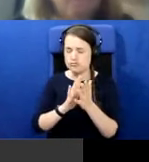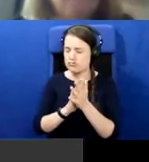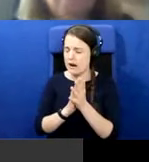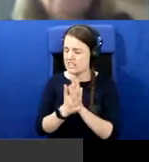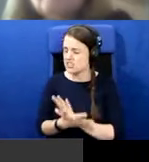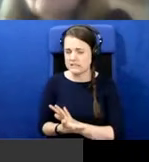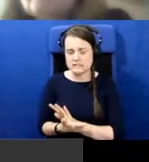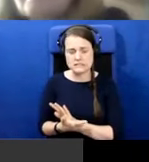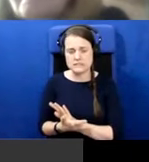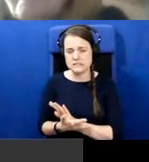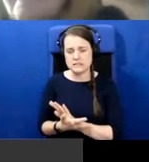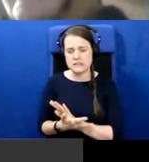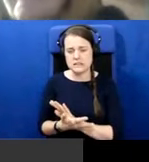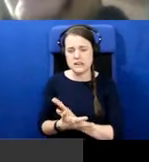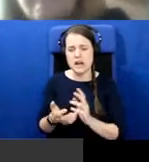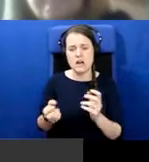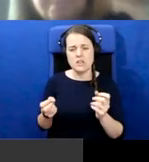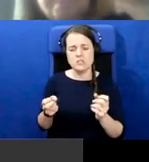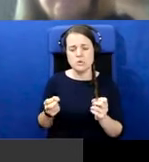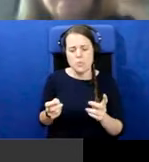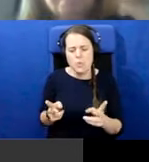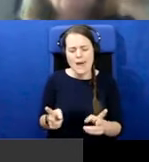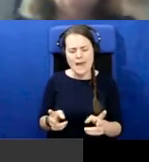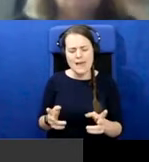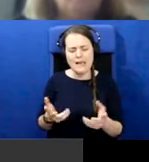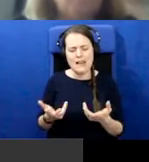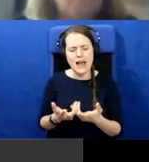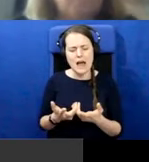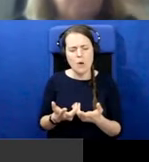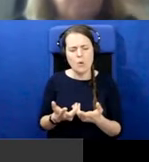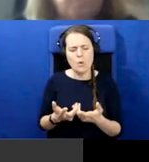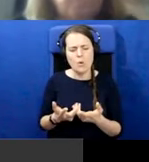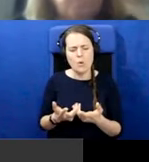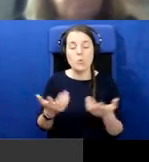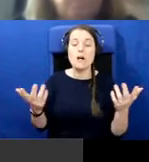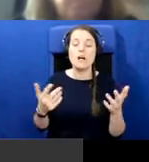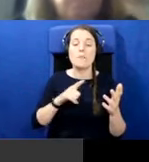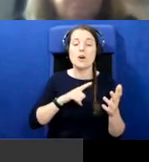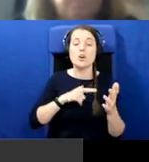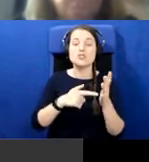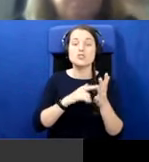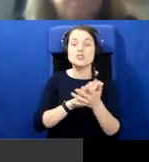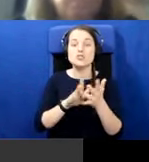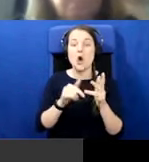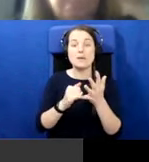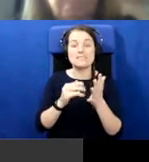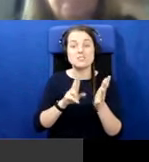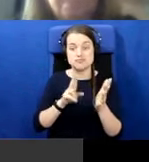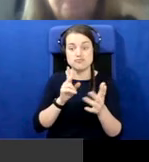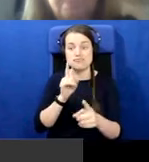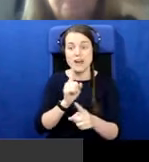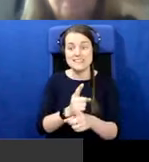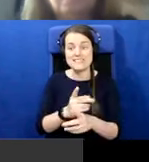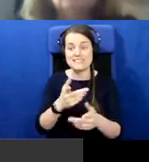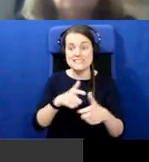is, is, and the way in which inevitably we, because Thomas is quite right. is to the post-conflict society, the way that we're doing